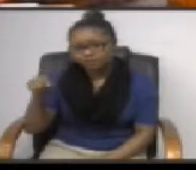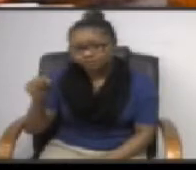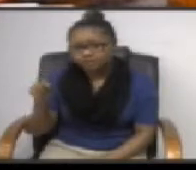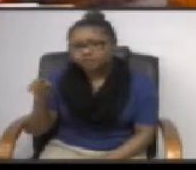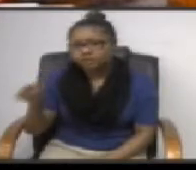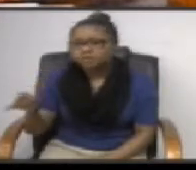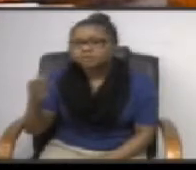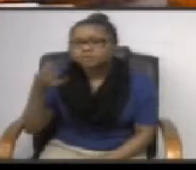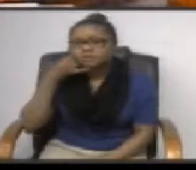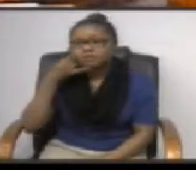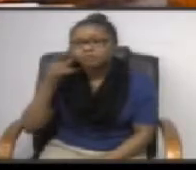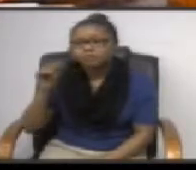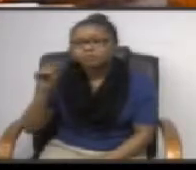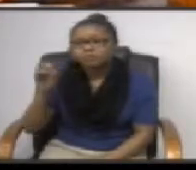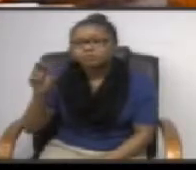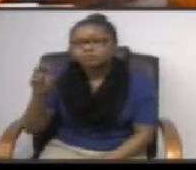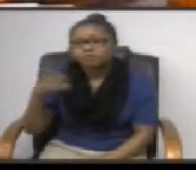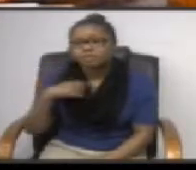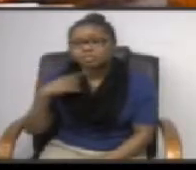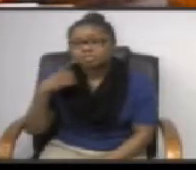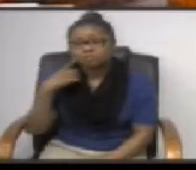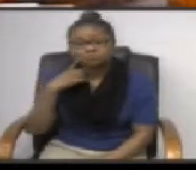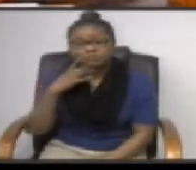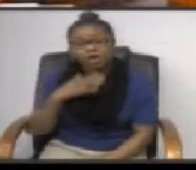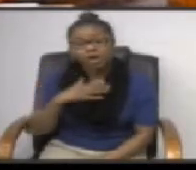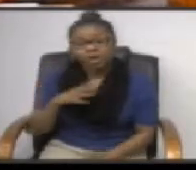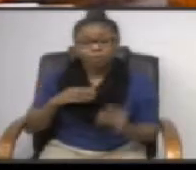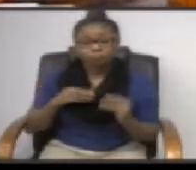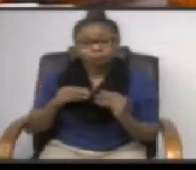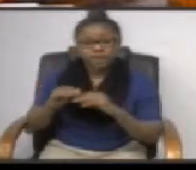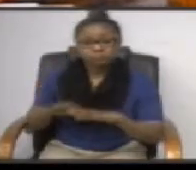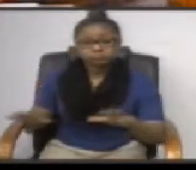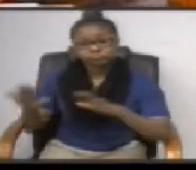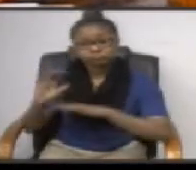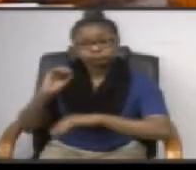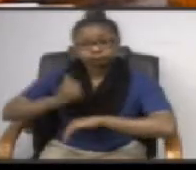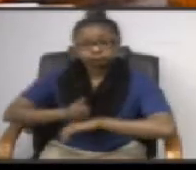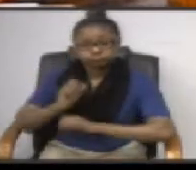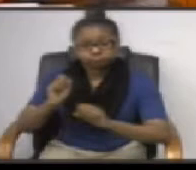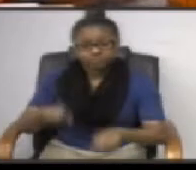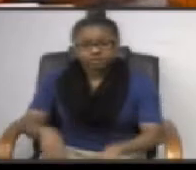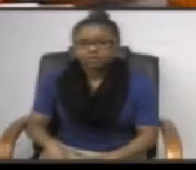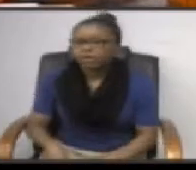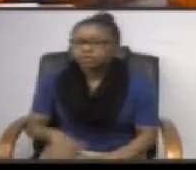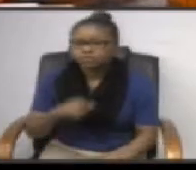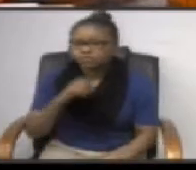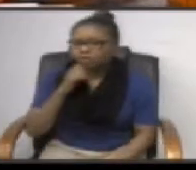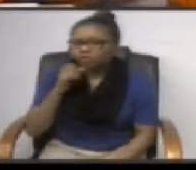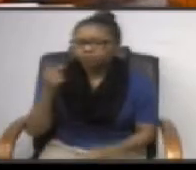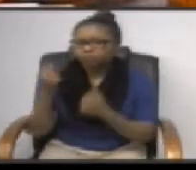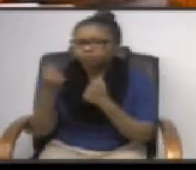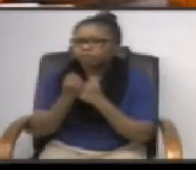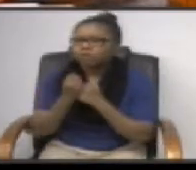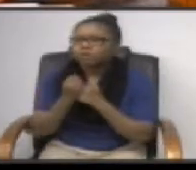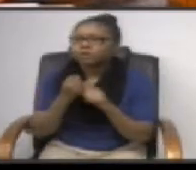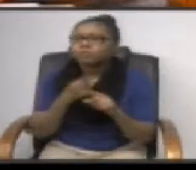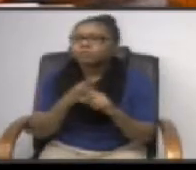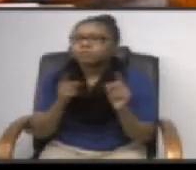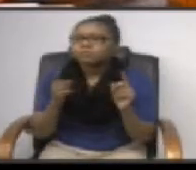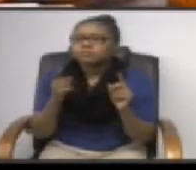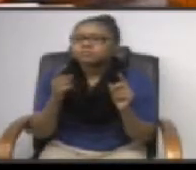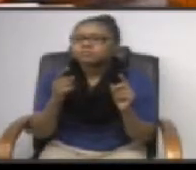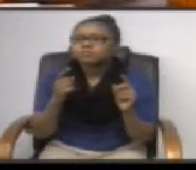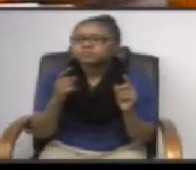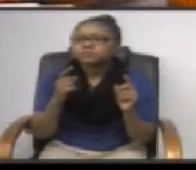i'm sure he thought he's the owner he just puts it up you know so i'm not in favor of that but i think also for aesthetic